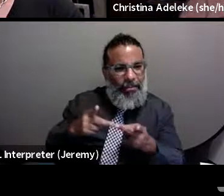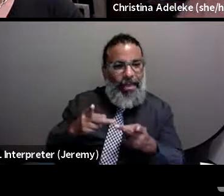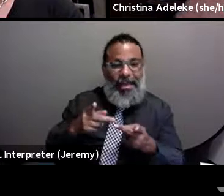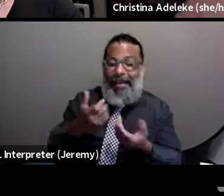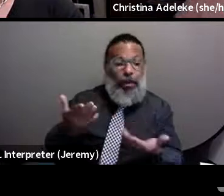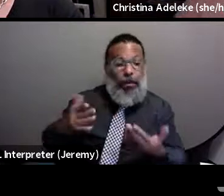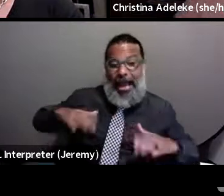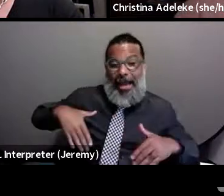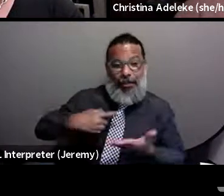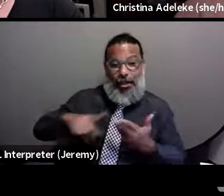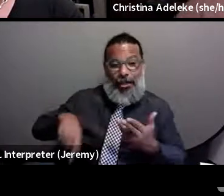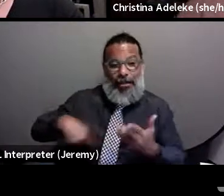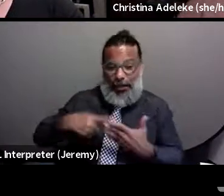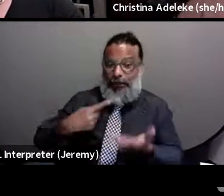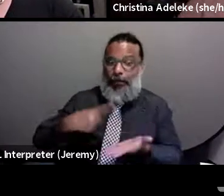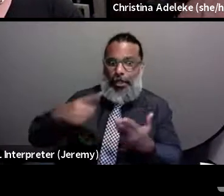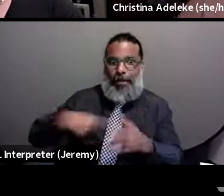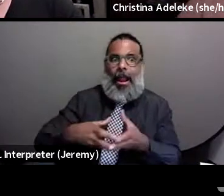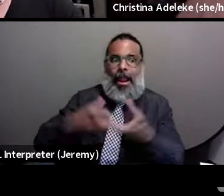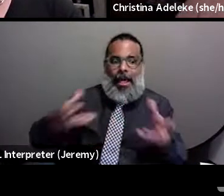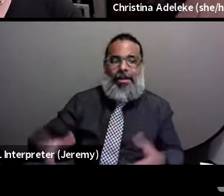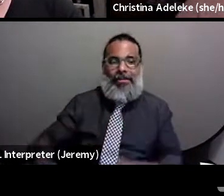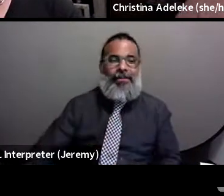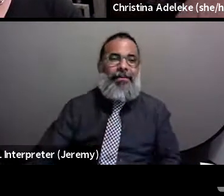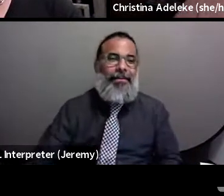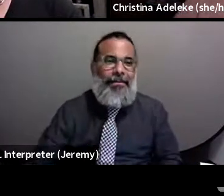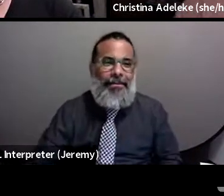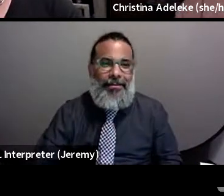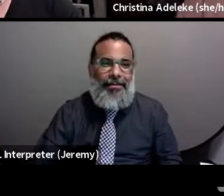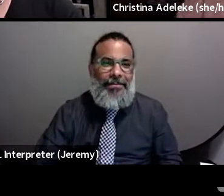covered already, because it seems like we've covered a lot. Okay.